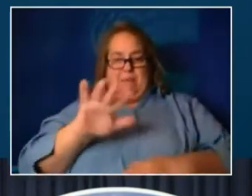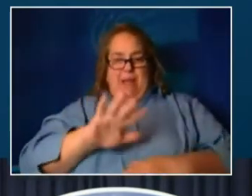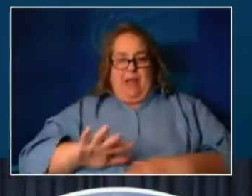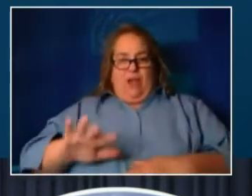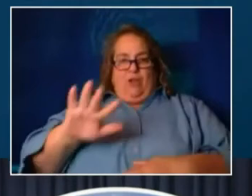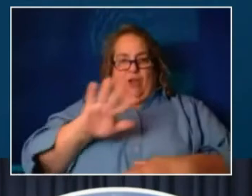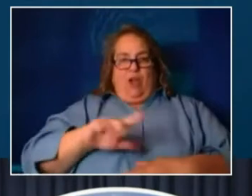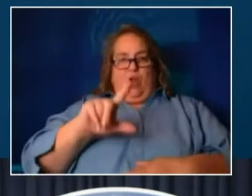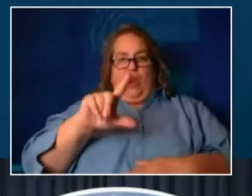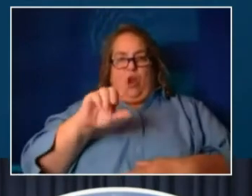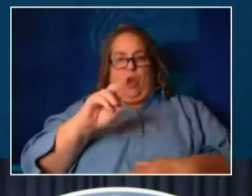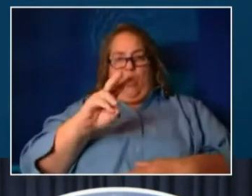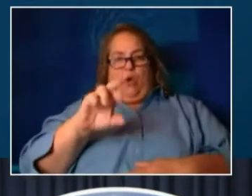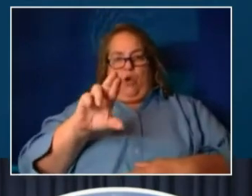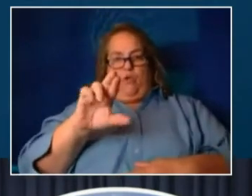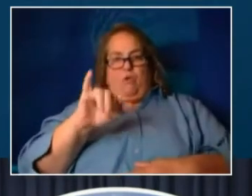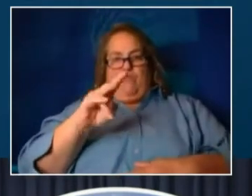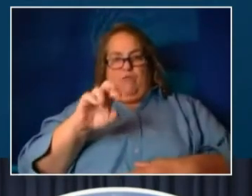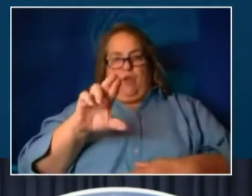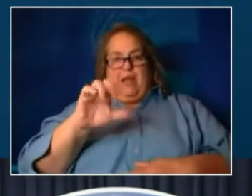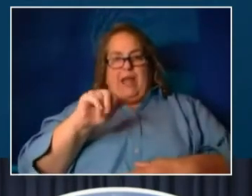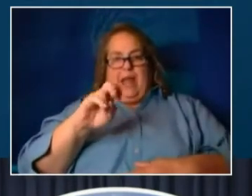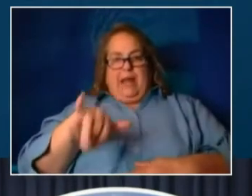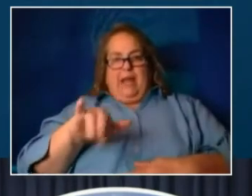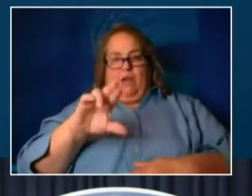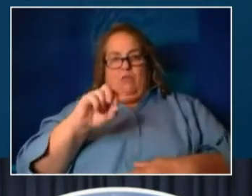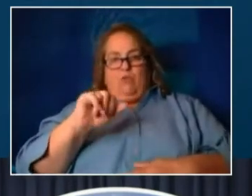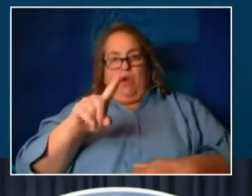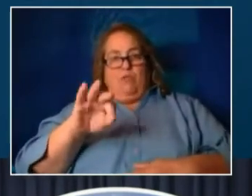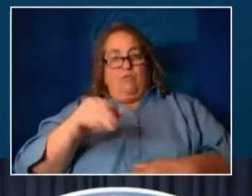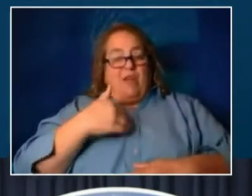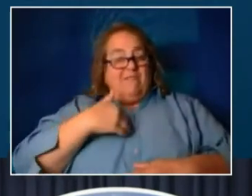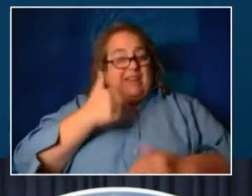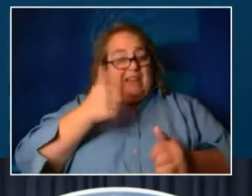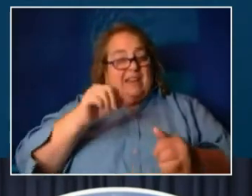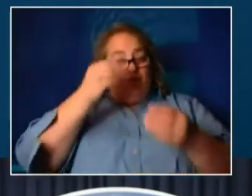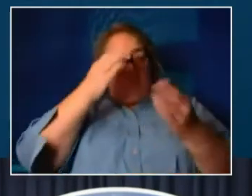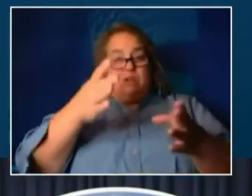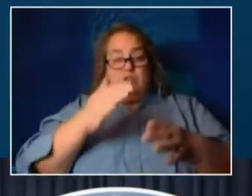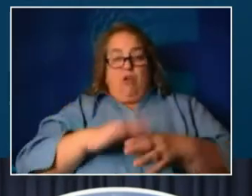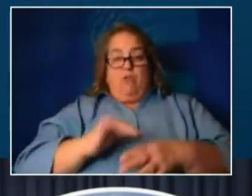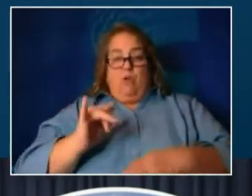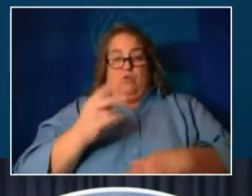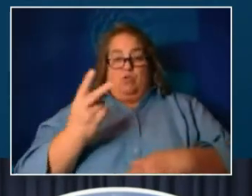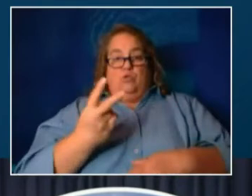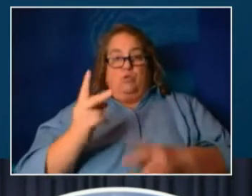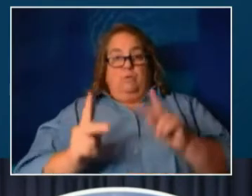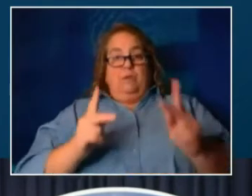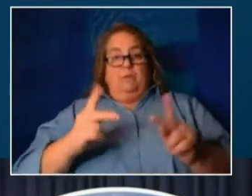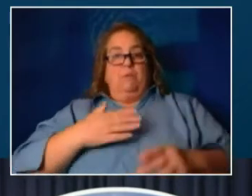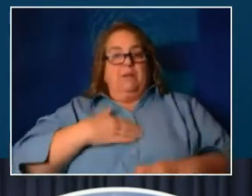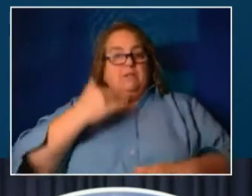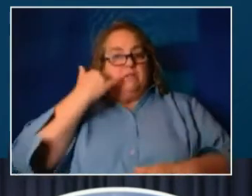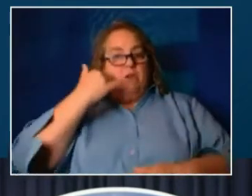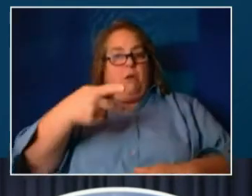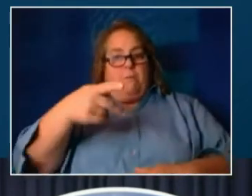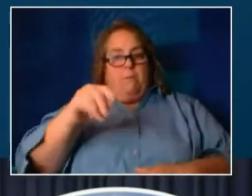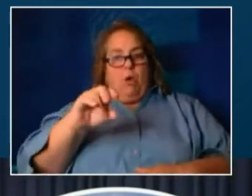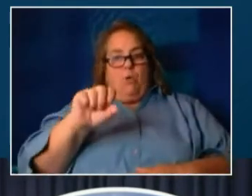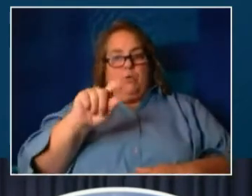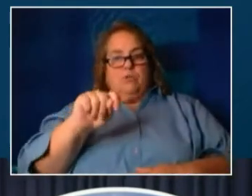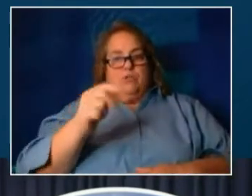Caney Road. If you have information about either of these two individuals, please call post 13. That's KSP Post and Hazard